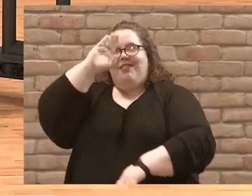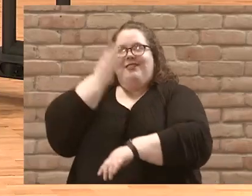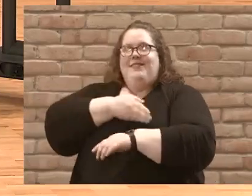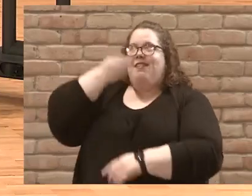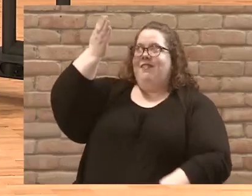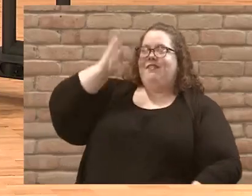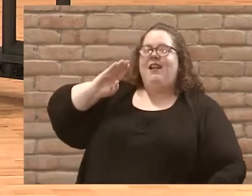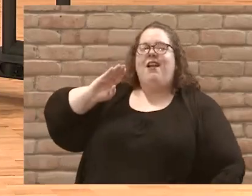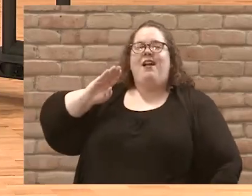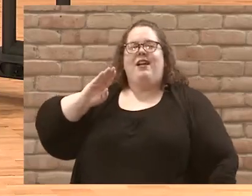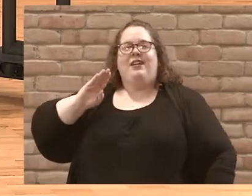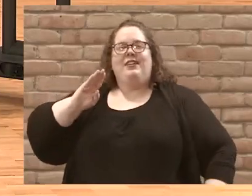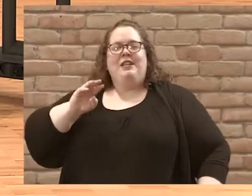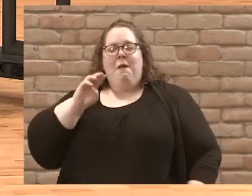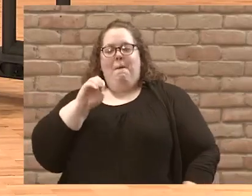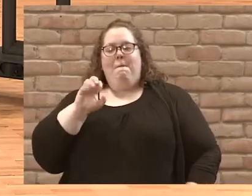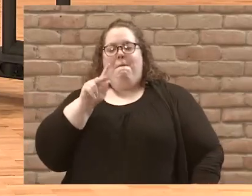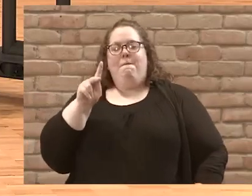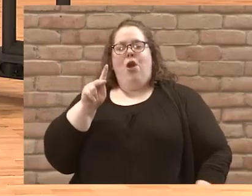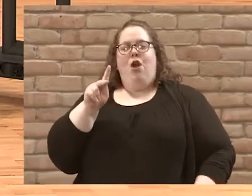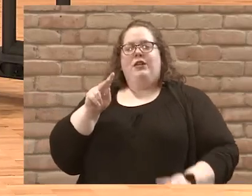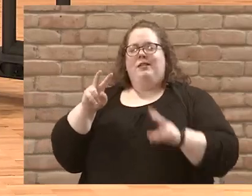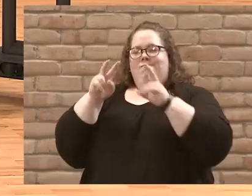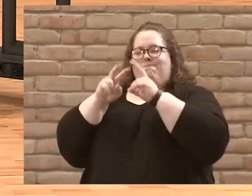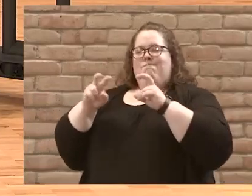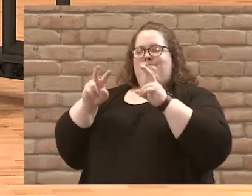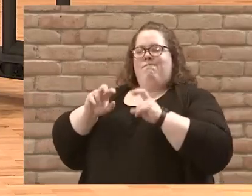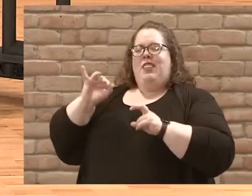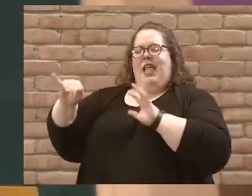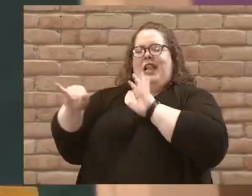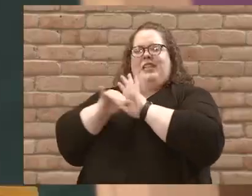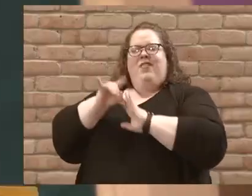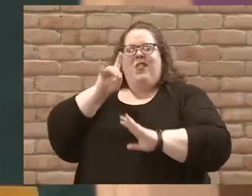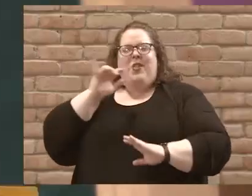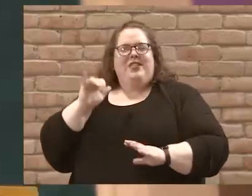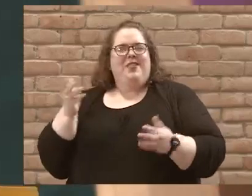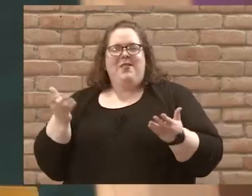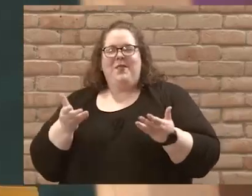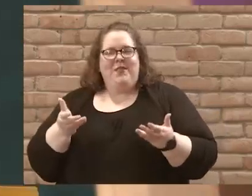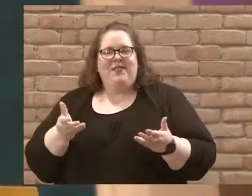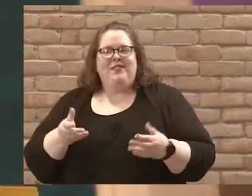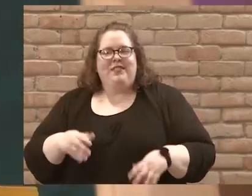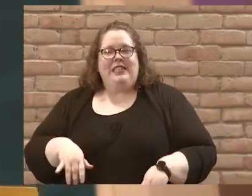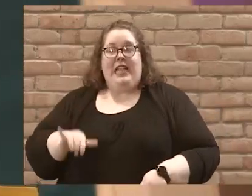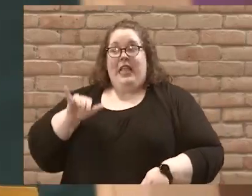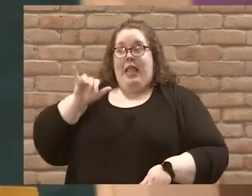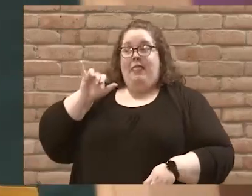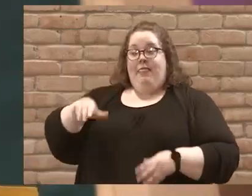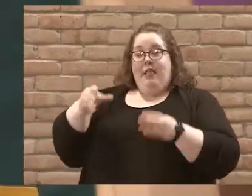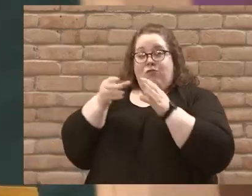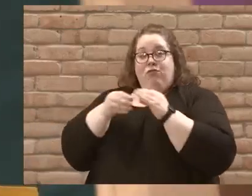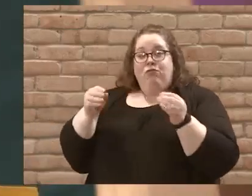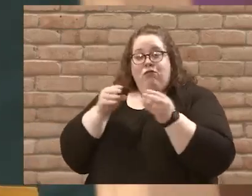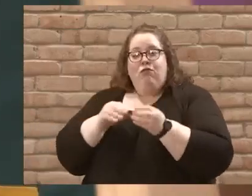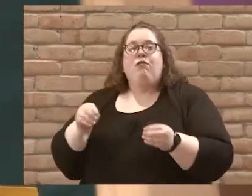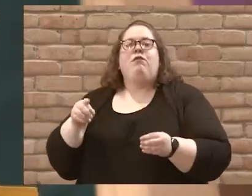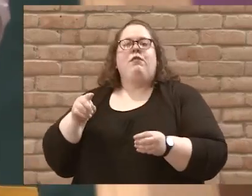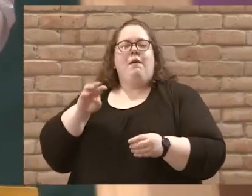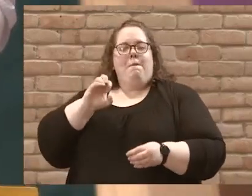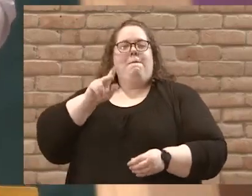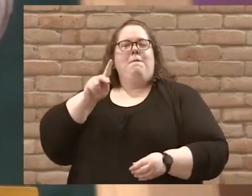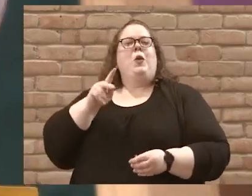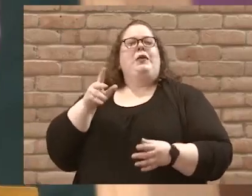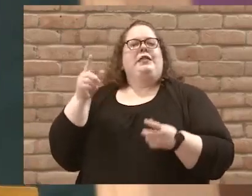And he's unpacking what this identity looks like. And in this particular account, Mark does something really interesting.